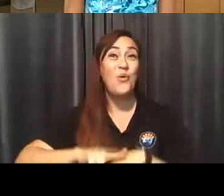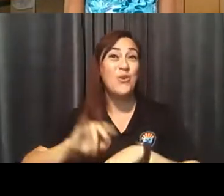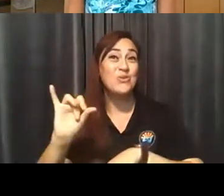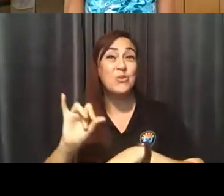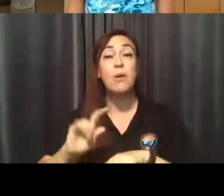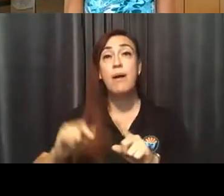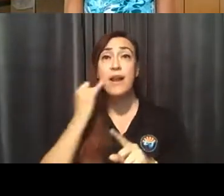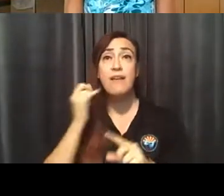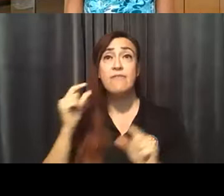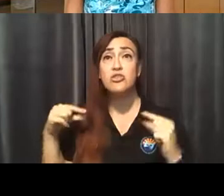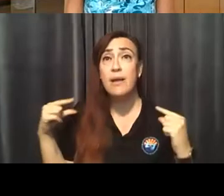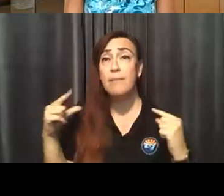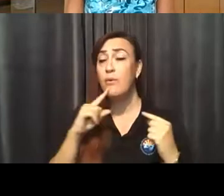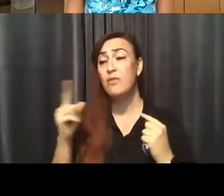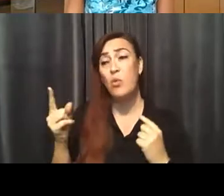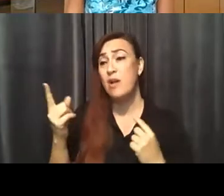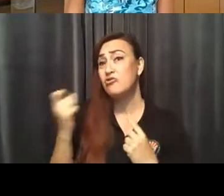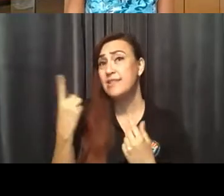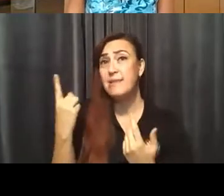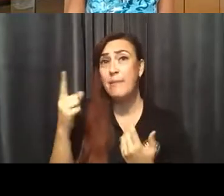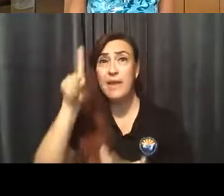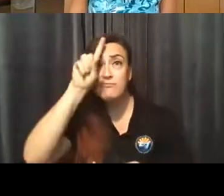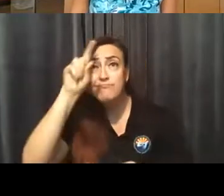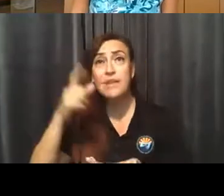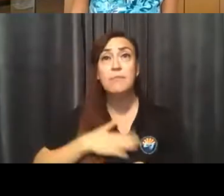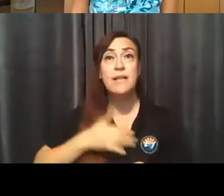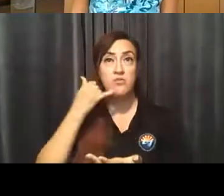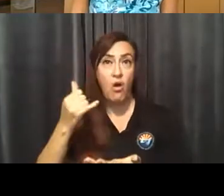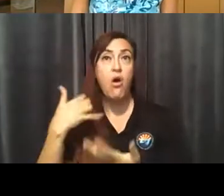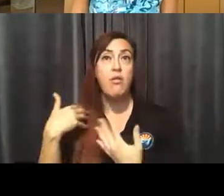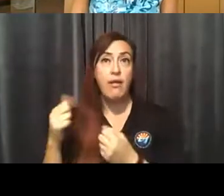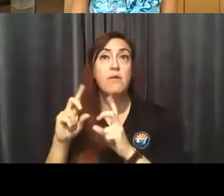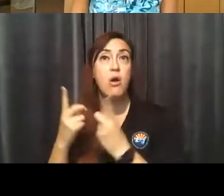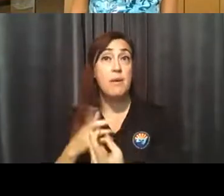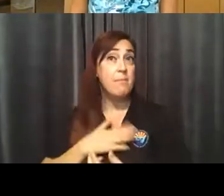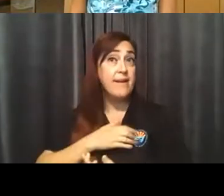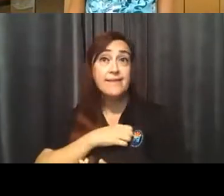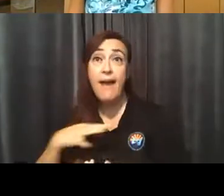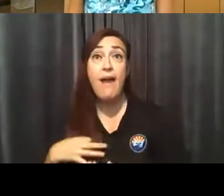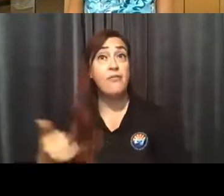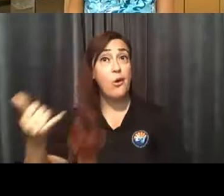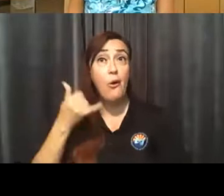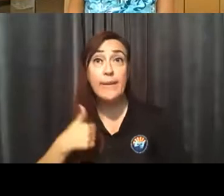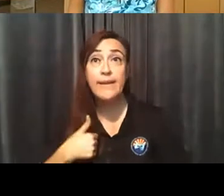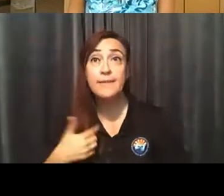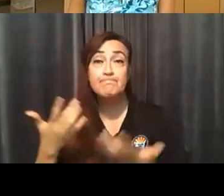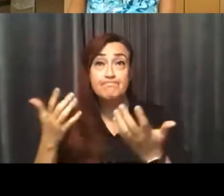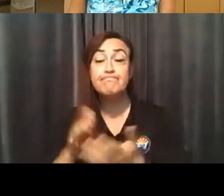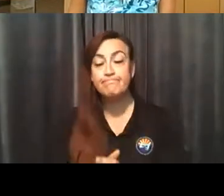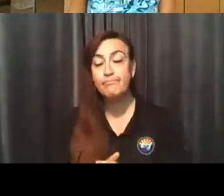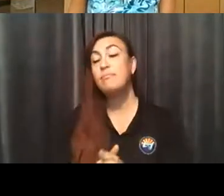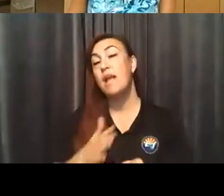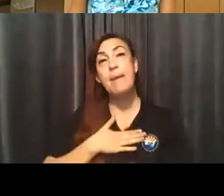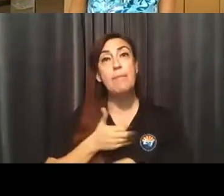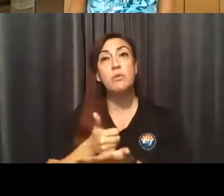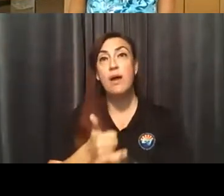questions, please come call the health department, call my staff, myself, and I'm happy to walk through